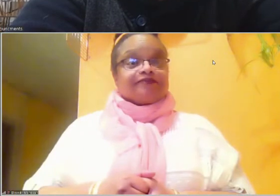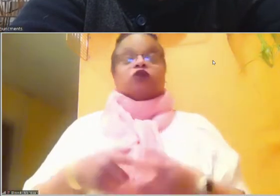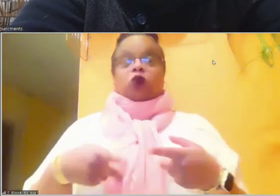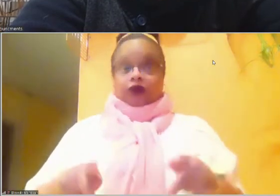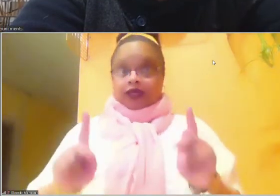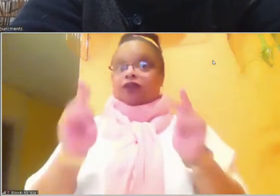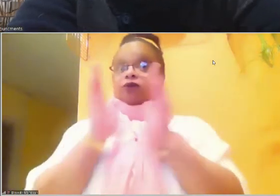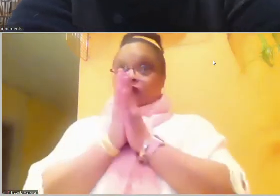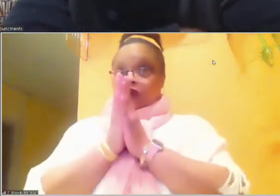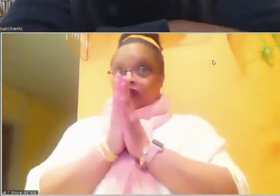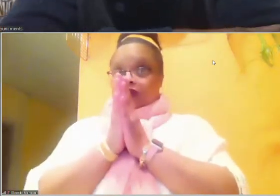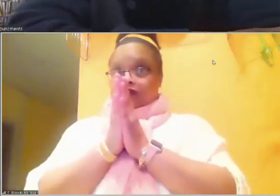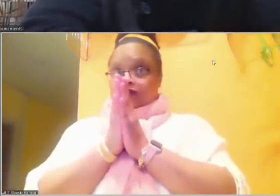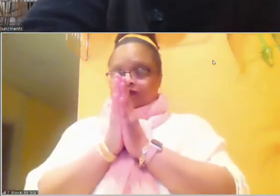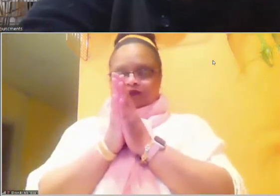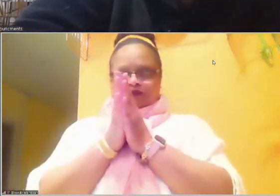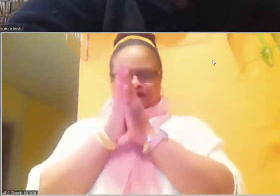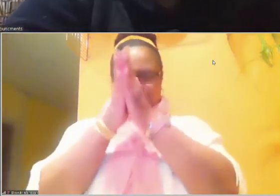pray.